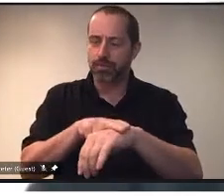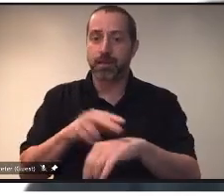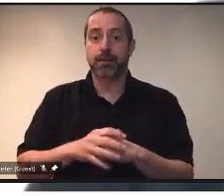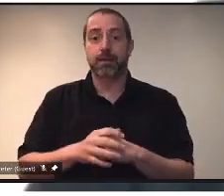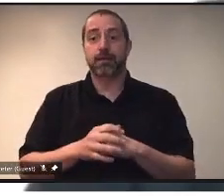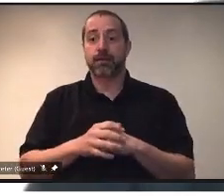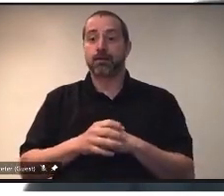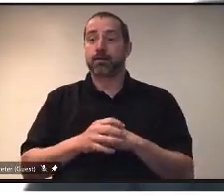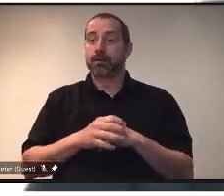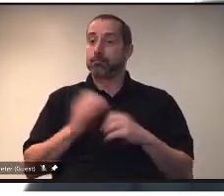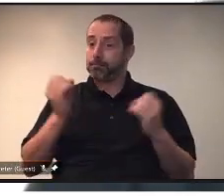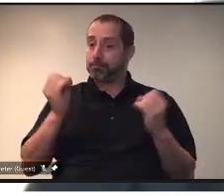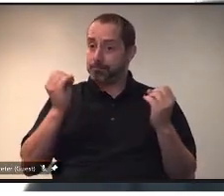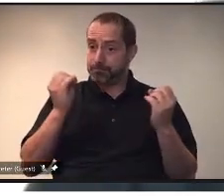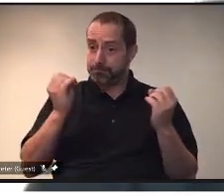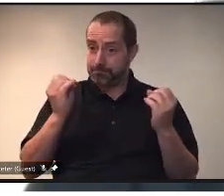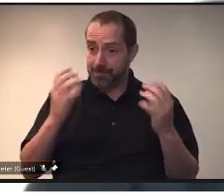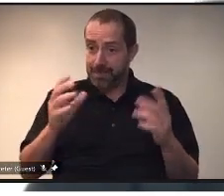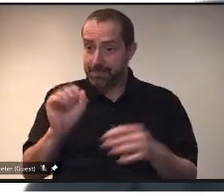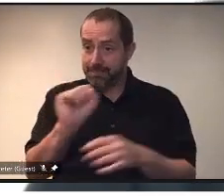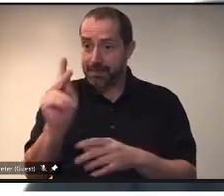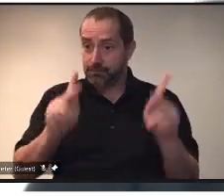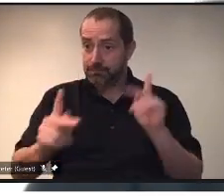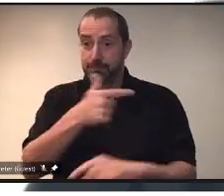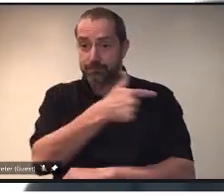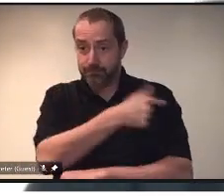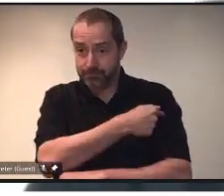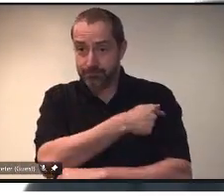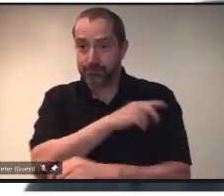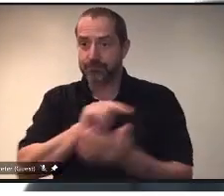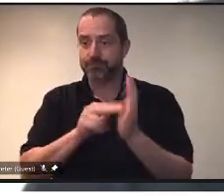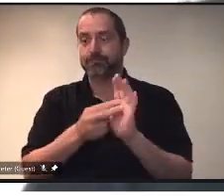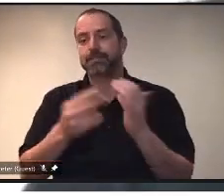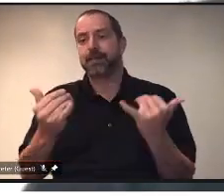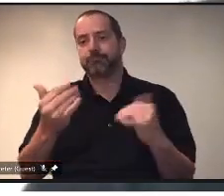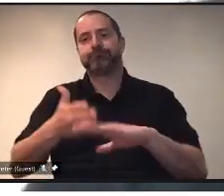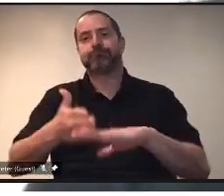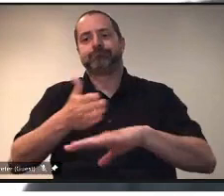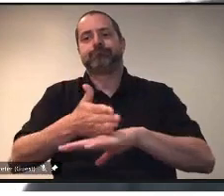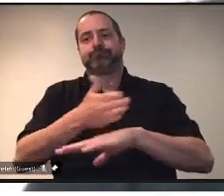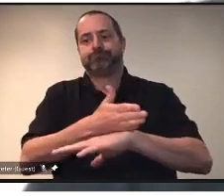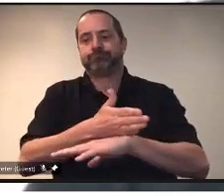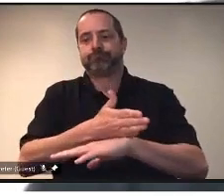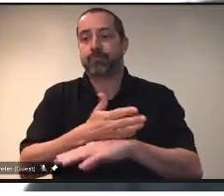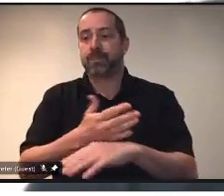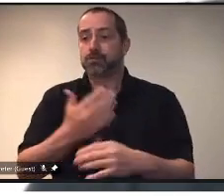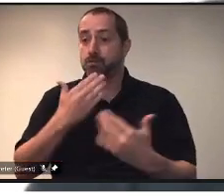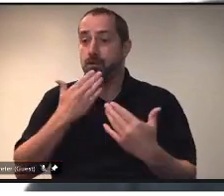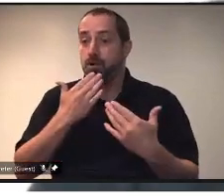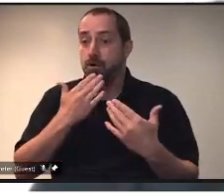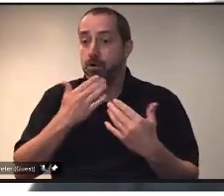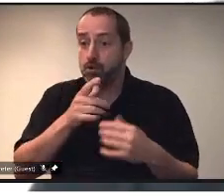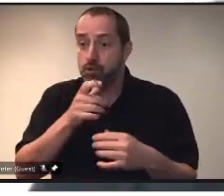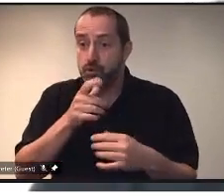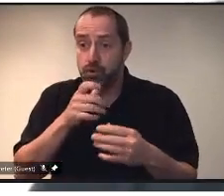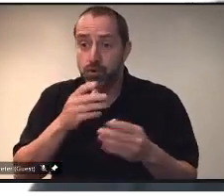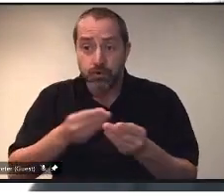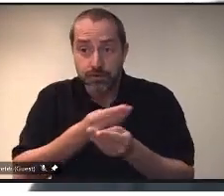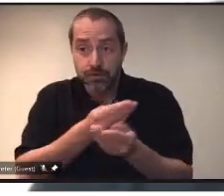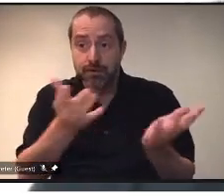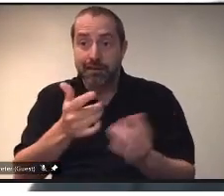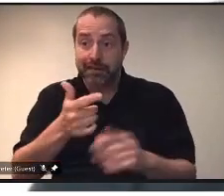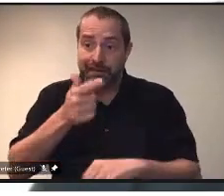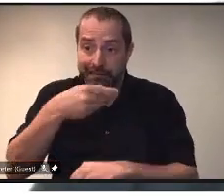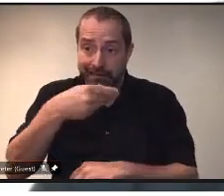are getting their shot. So thanks again to everyone who is giving the vaccinations. And thanks to everyone who is